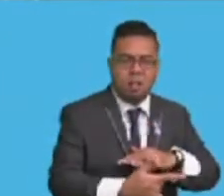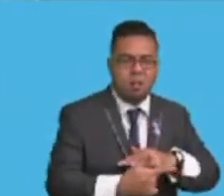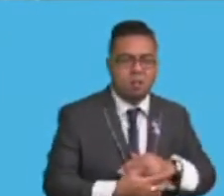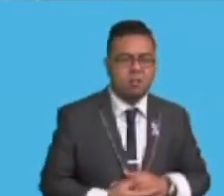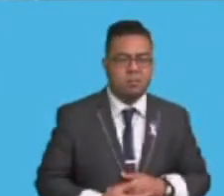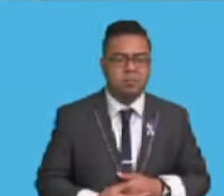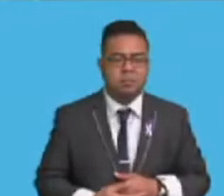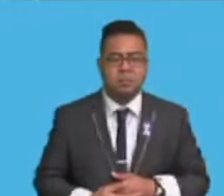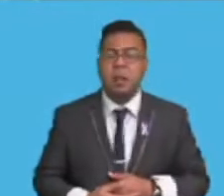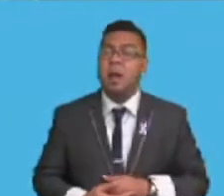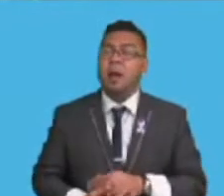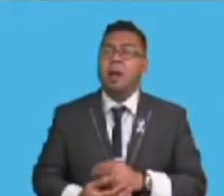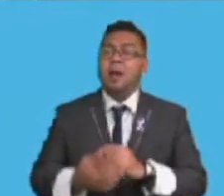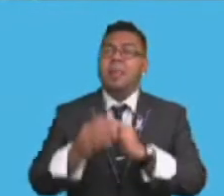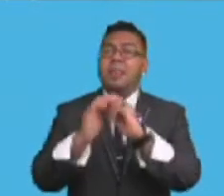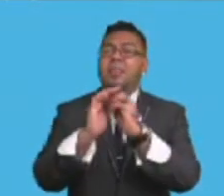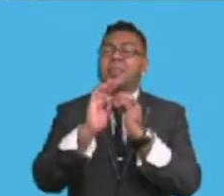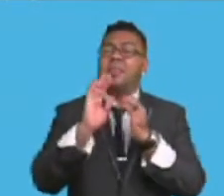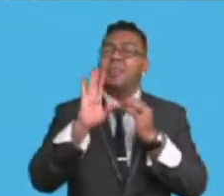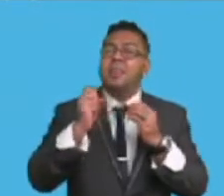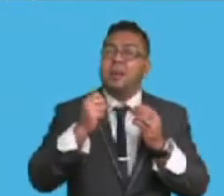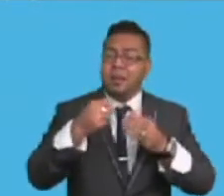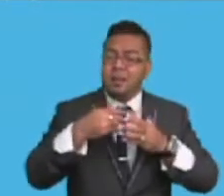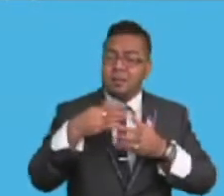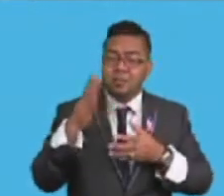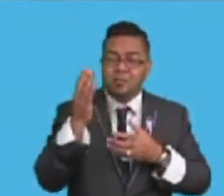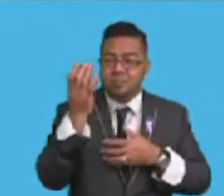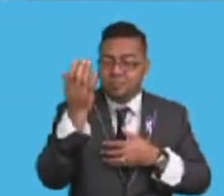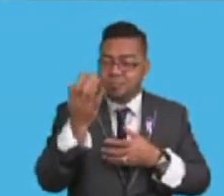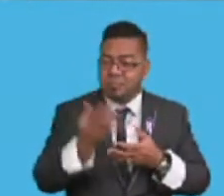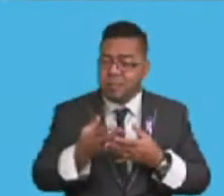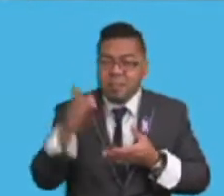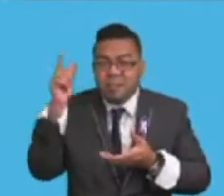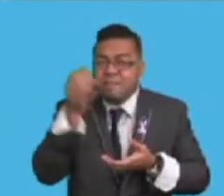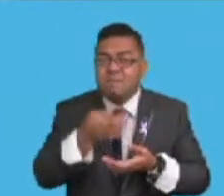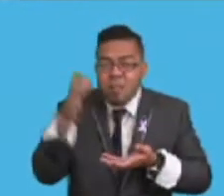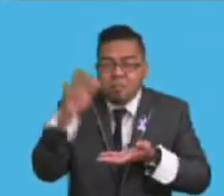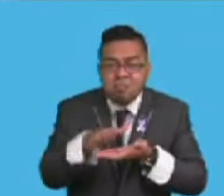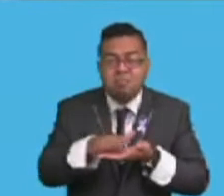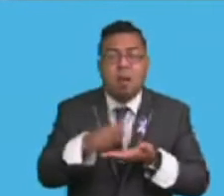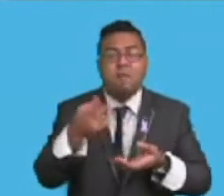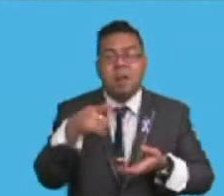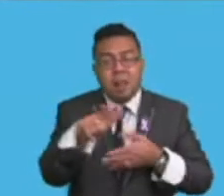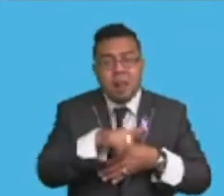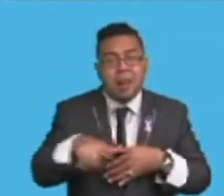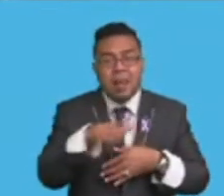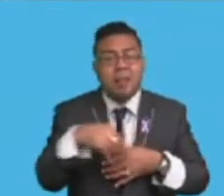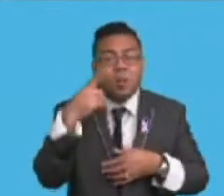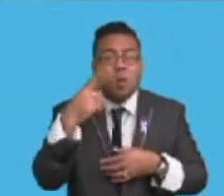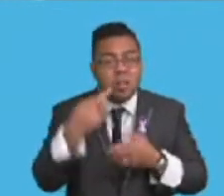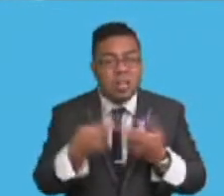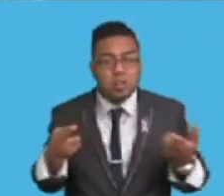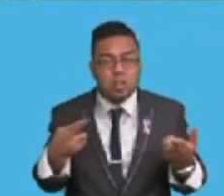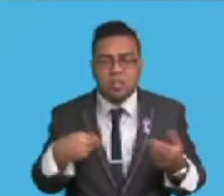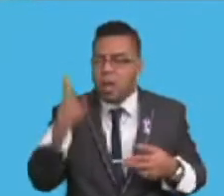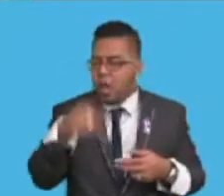Madam Speaker, the scarcity and continued management of land and soil vegetation, marine life and water resources, pose a serious threat